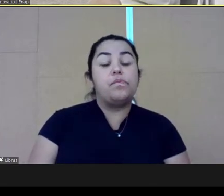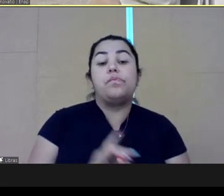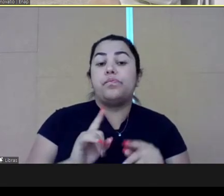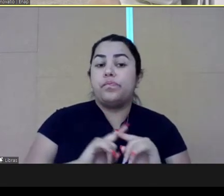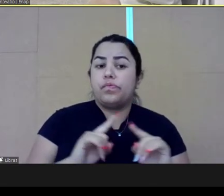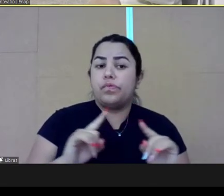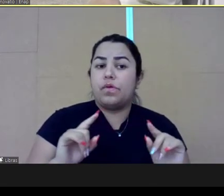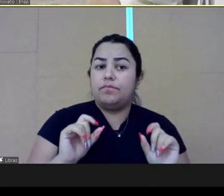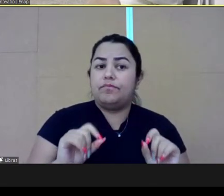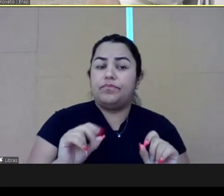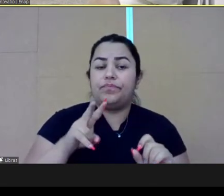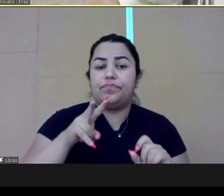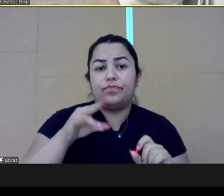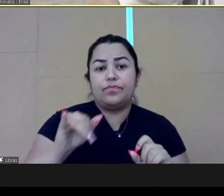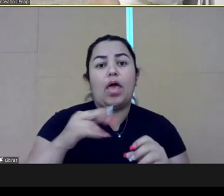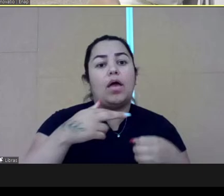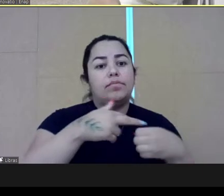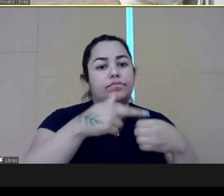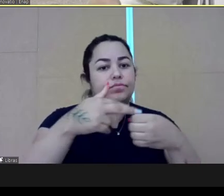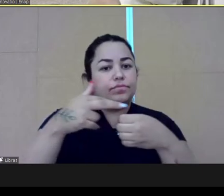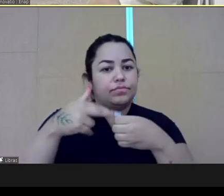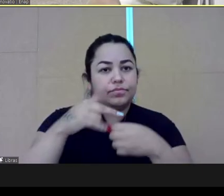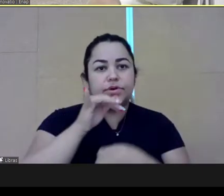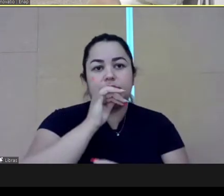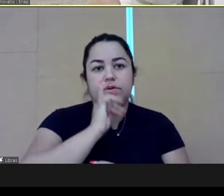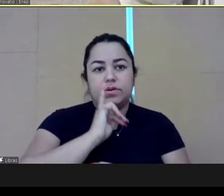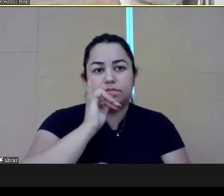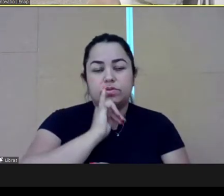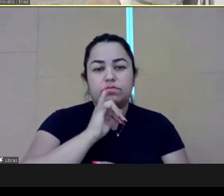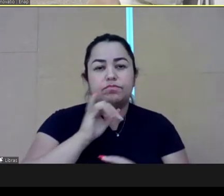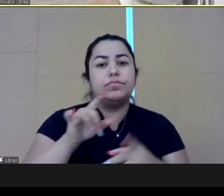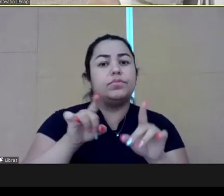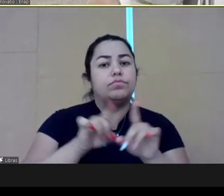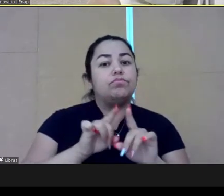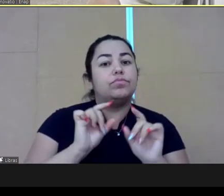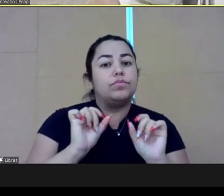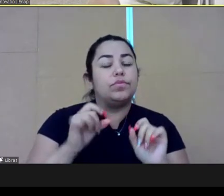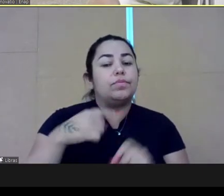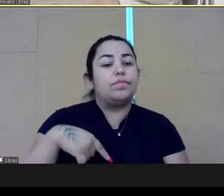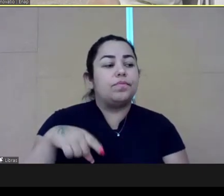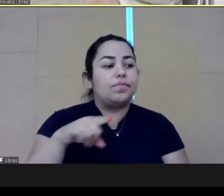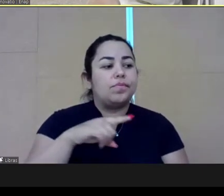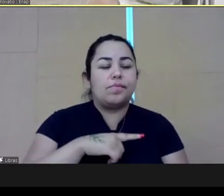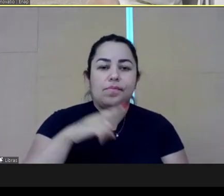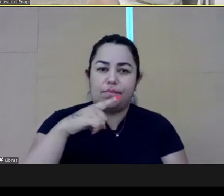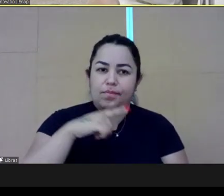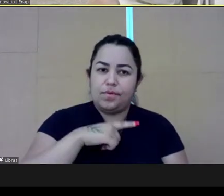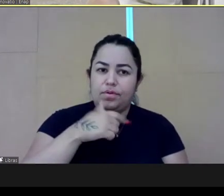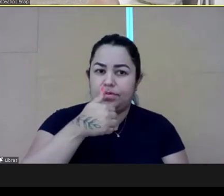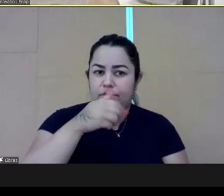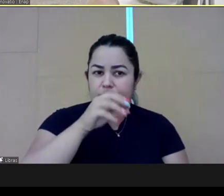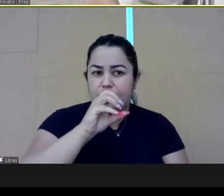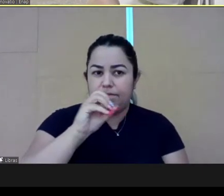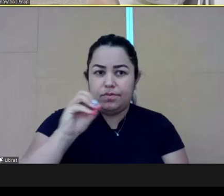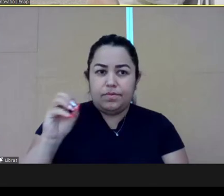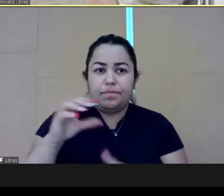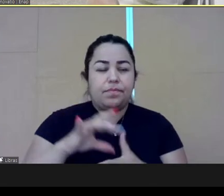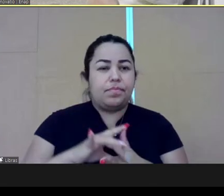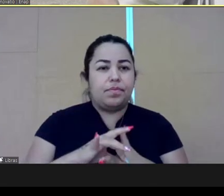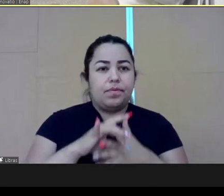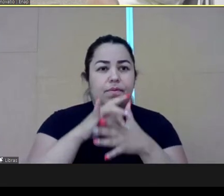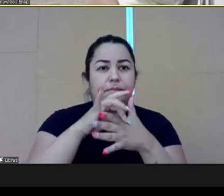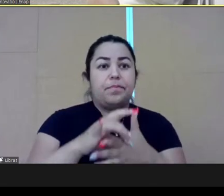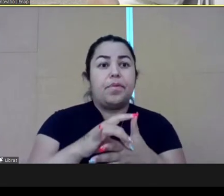lower engagement. And when we go to the regional levels, we have more than a hundred